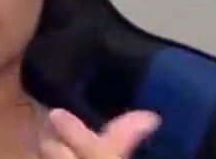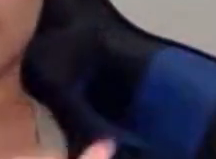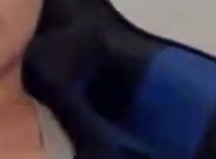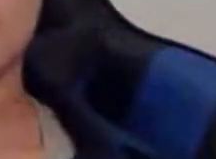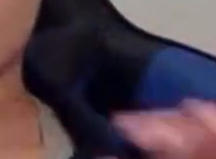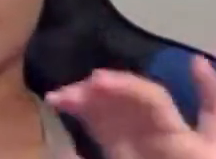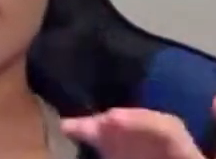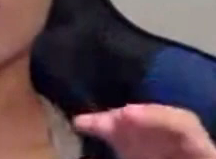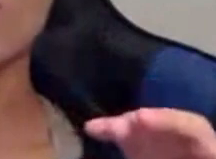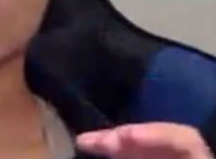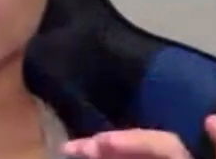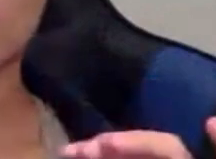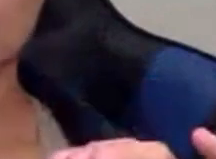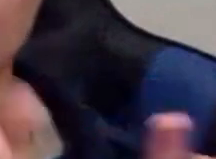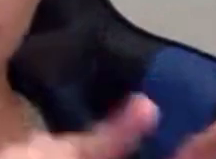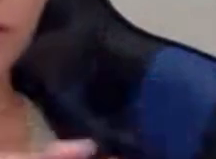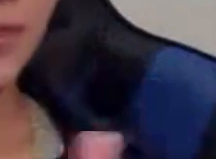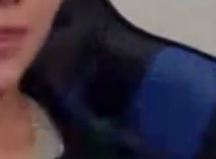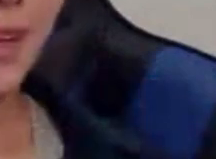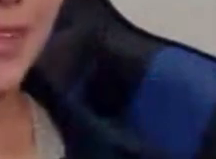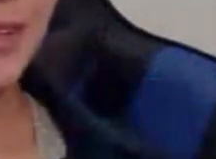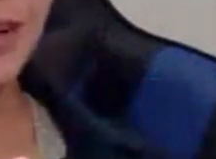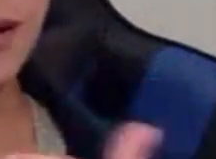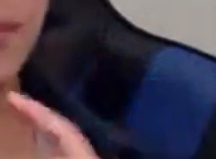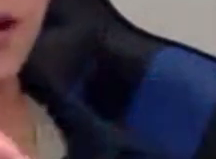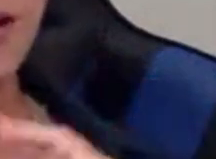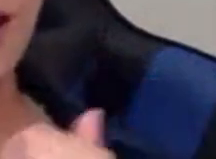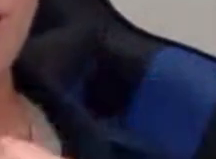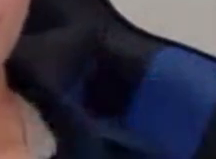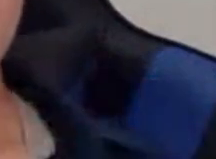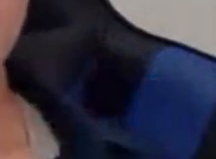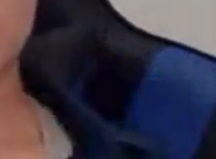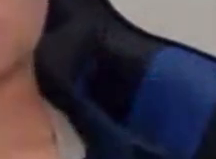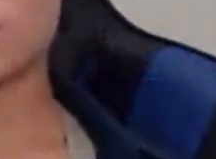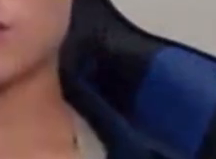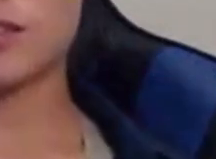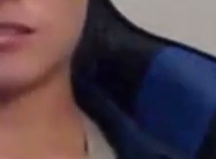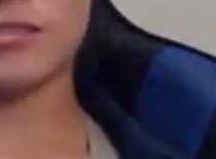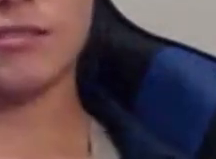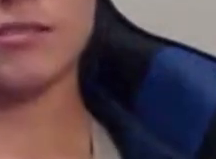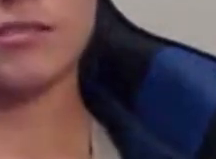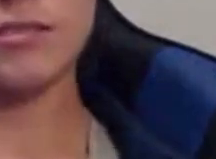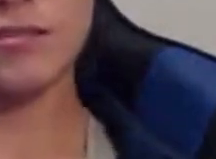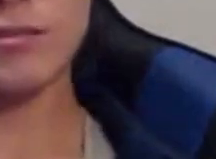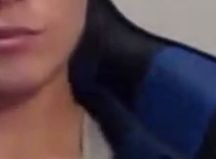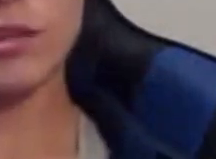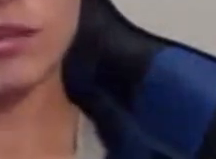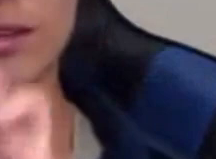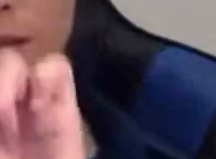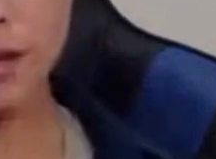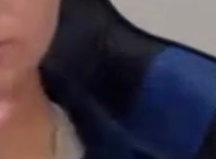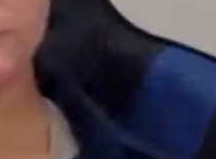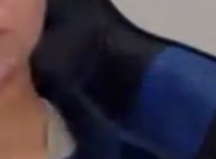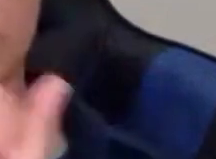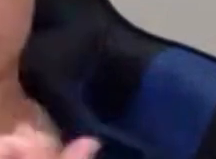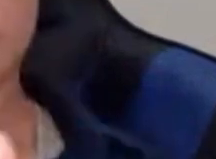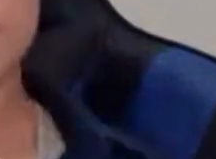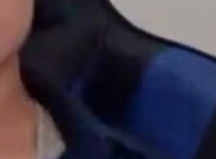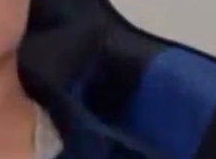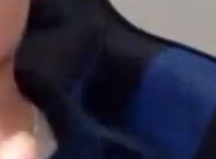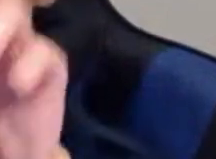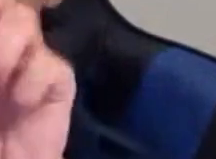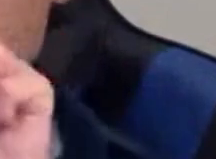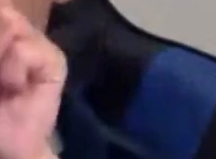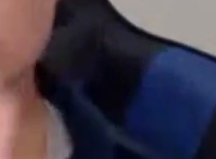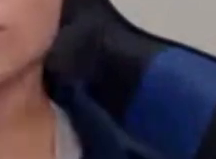gender even deserves to be decolonized or whether it's one of a few different oppressive institutions that we will inevitably leave